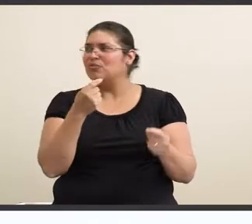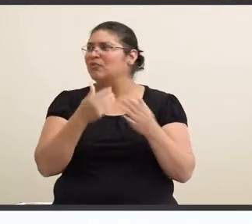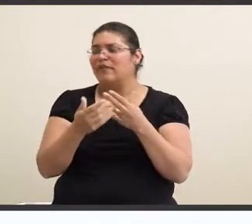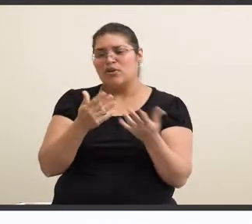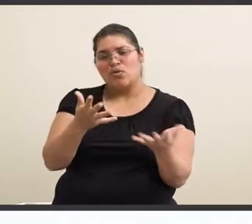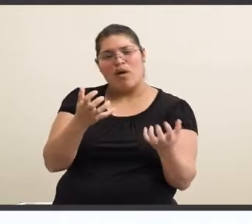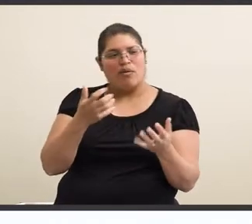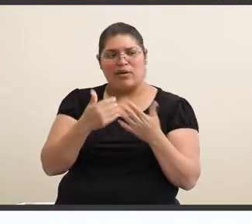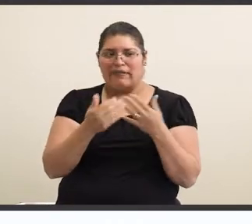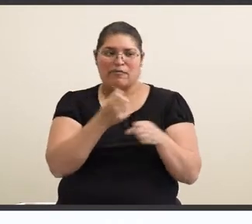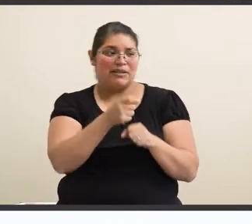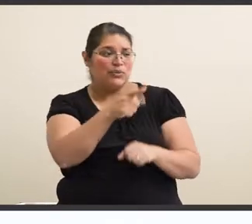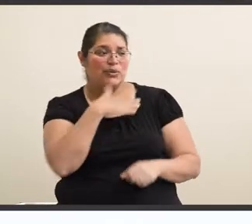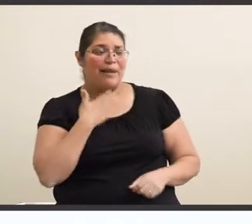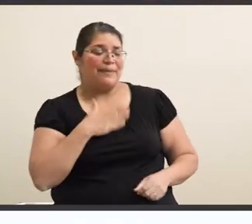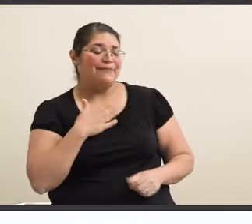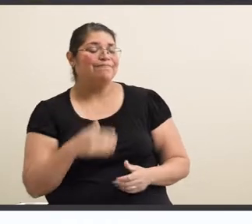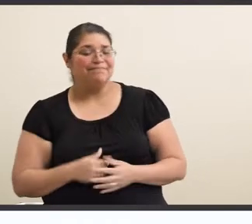do, whatever makes you happy.